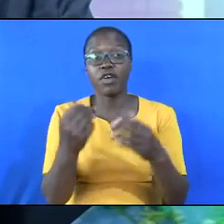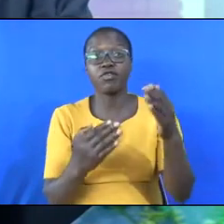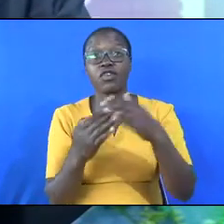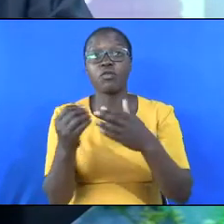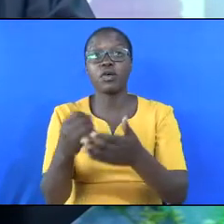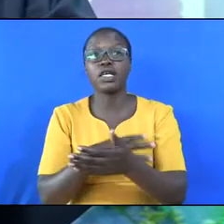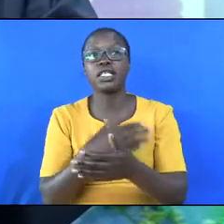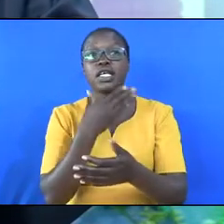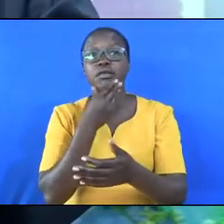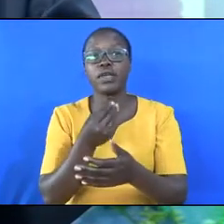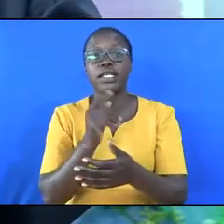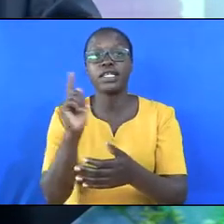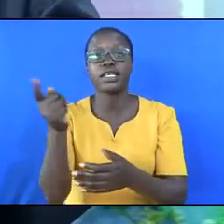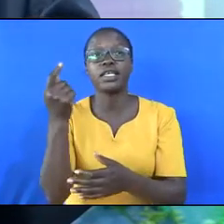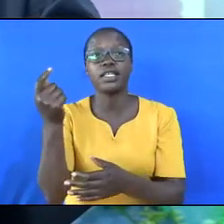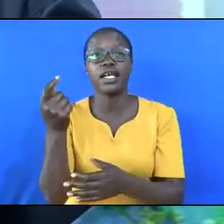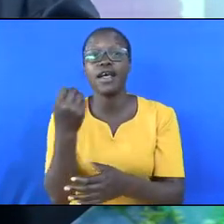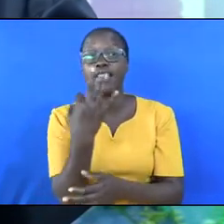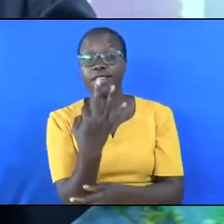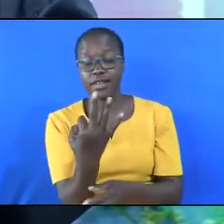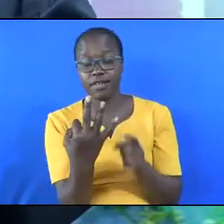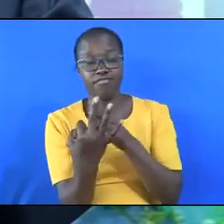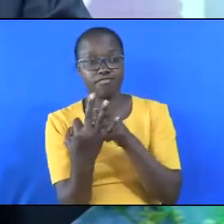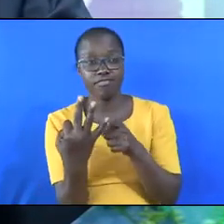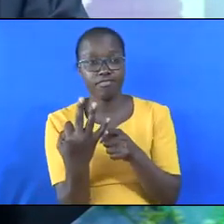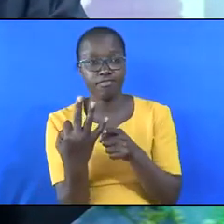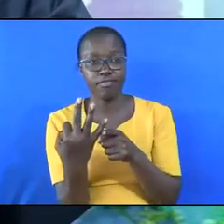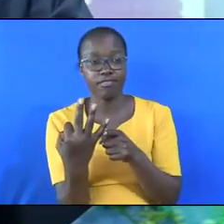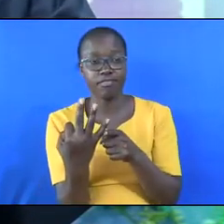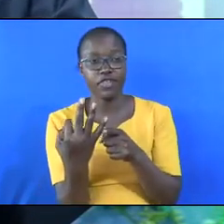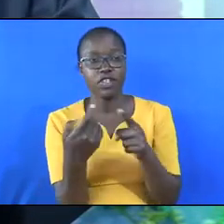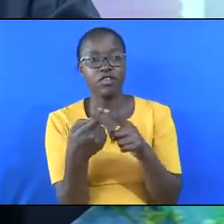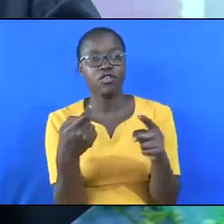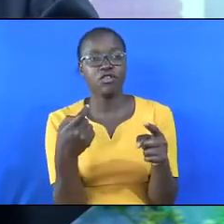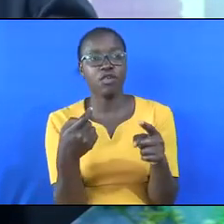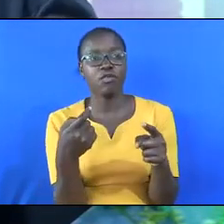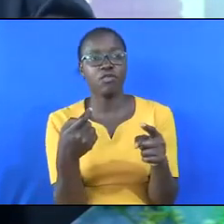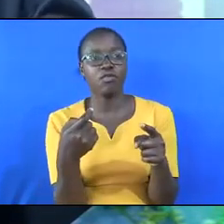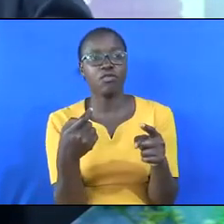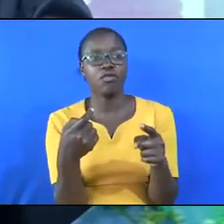cancers in men in Kenya, three are from the